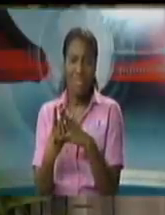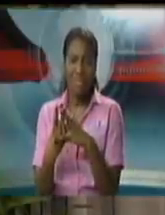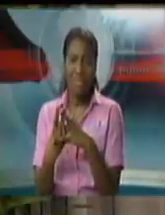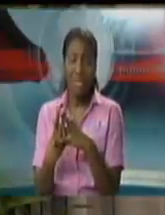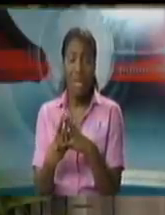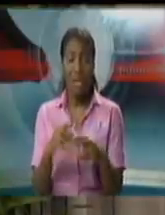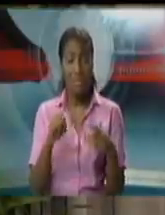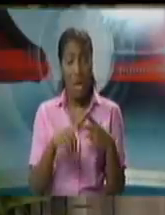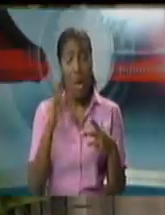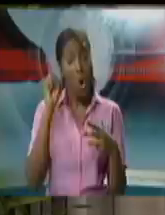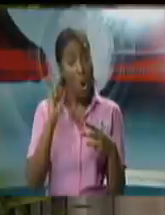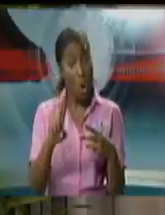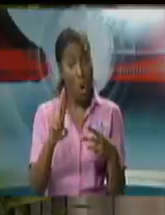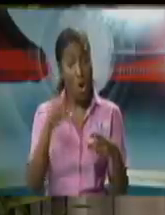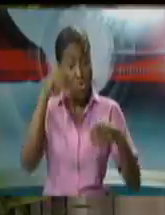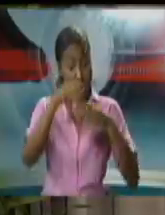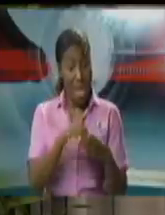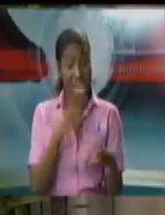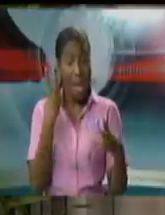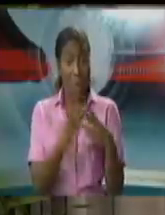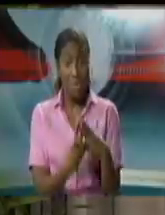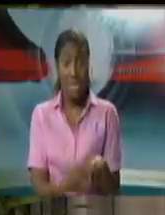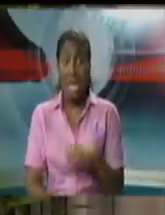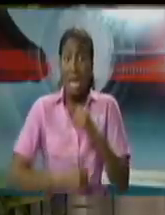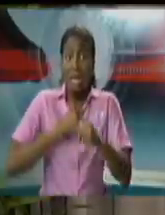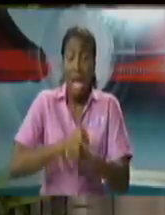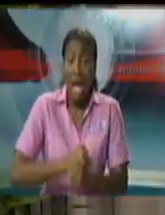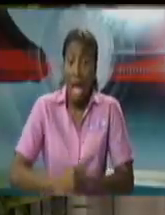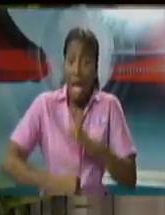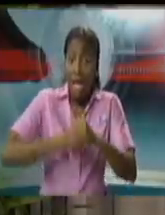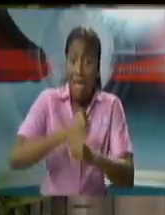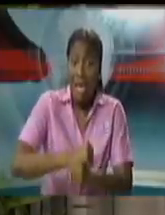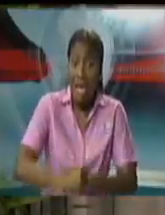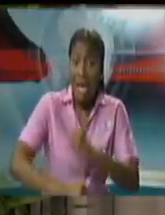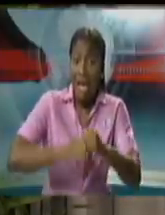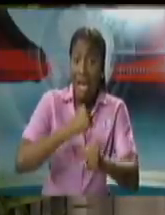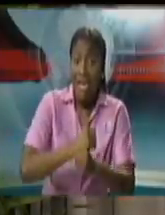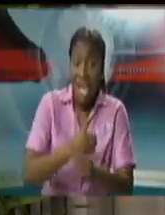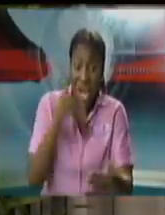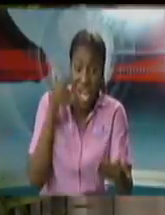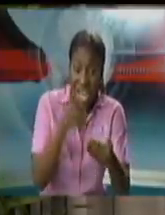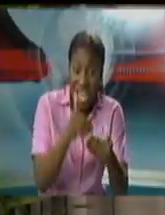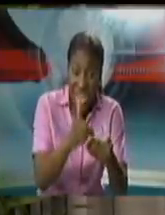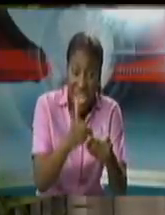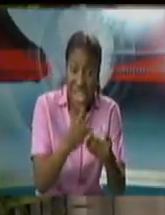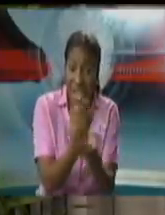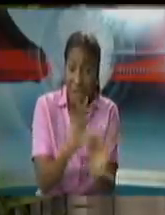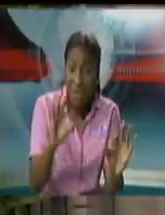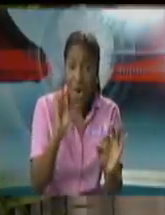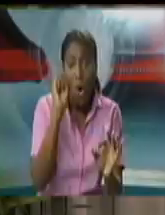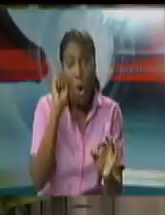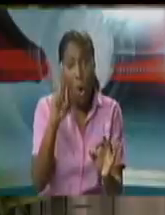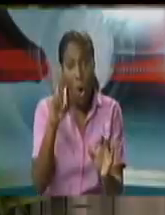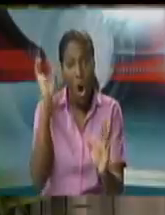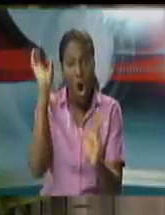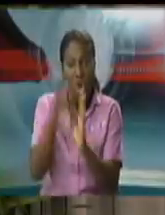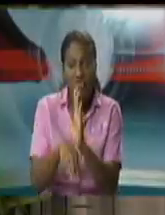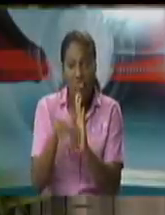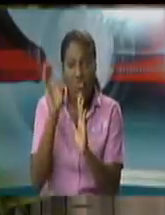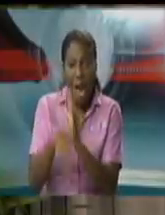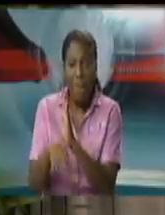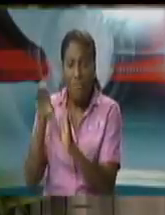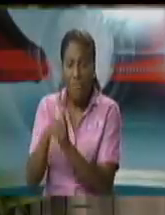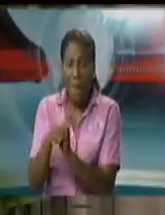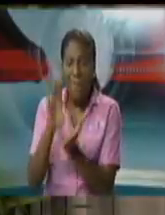sentence, and also importantly, they may be there for very minor offenses for which the